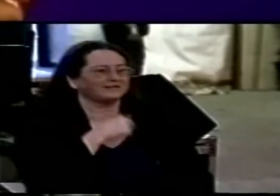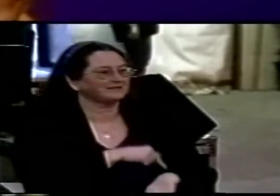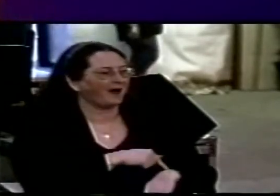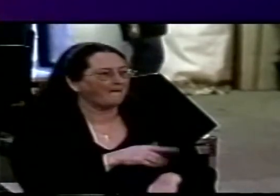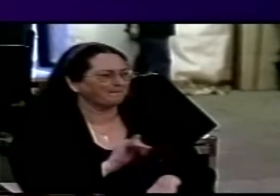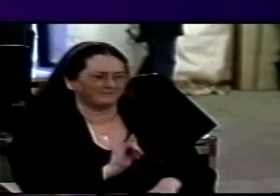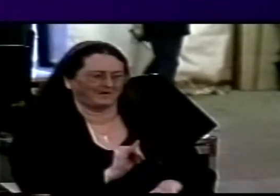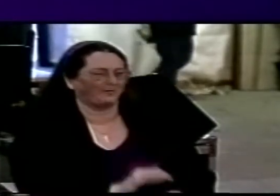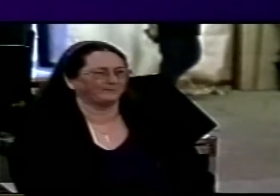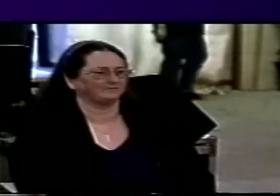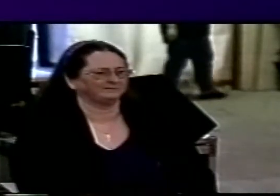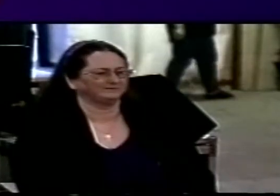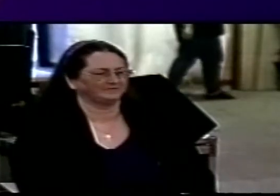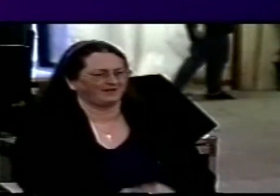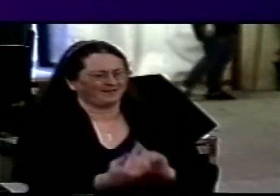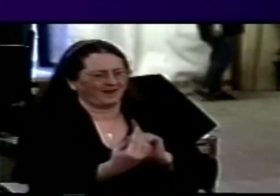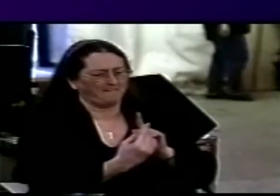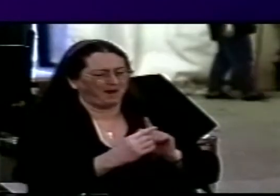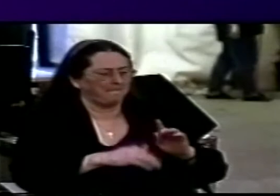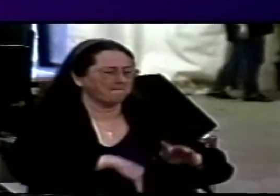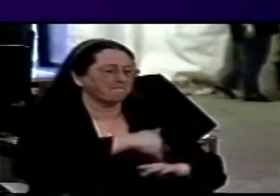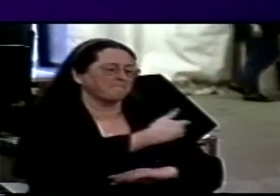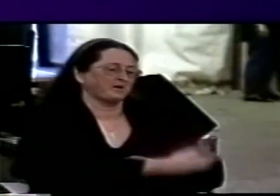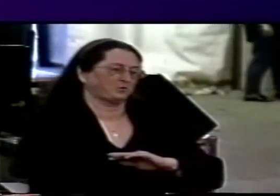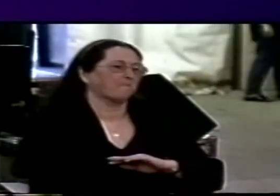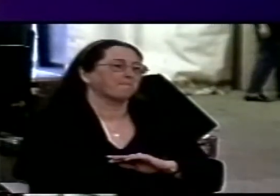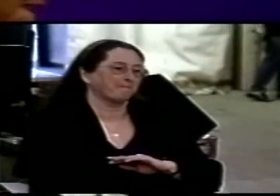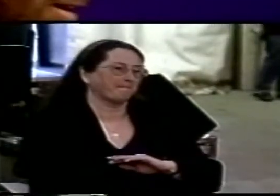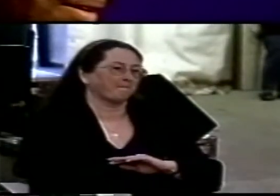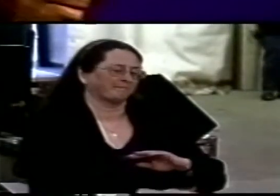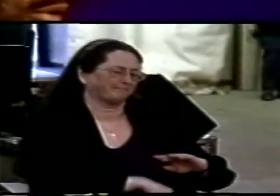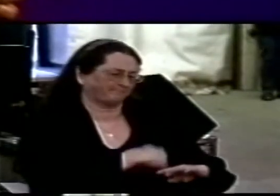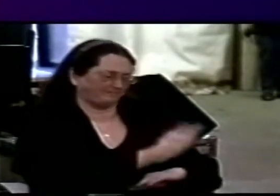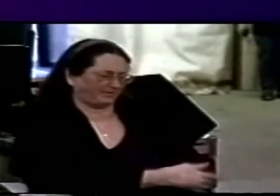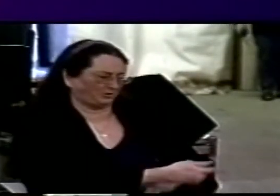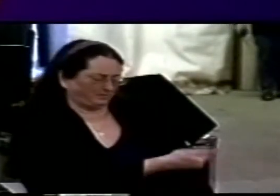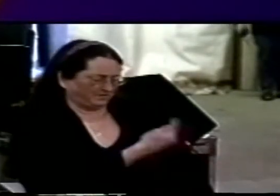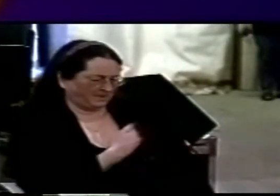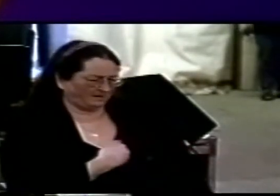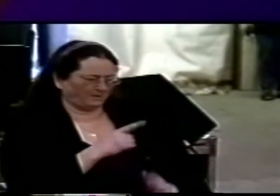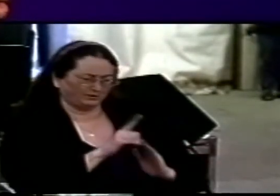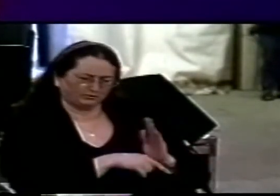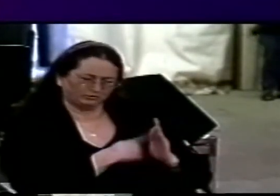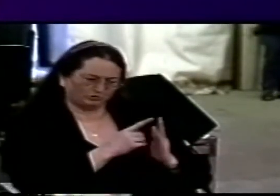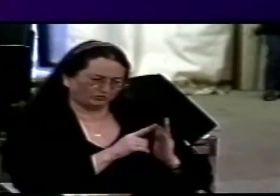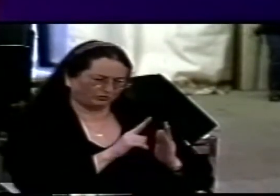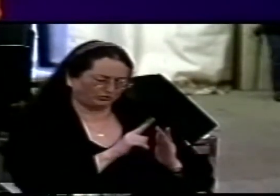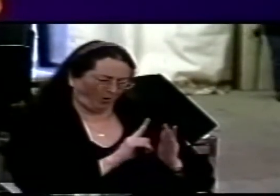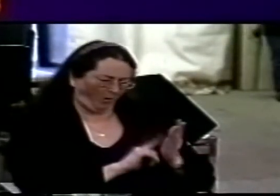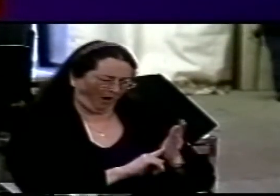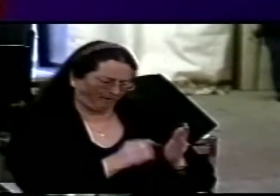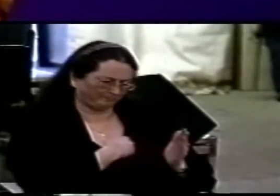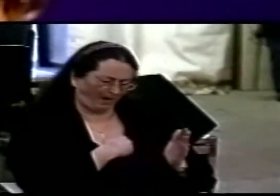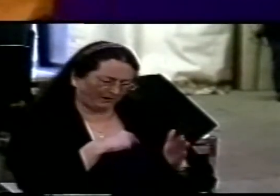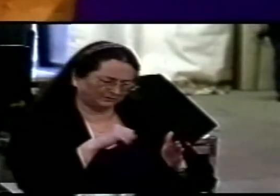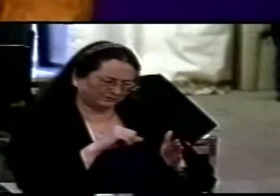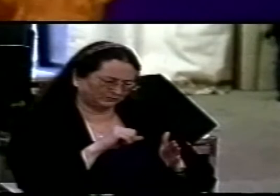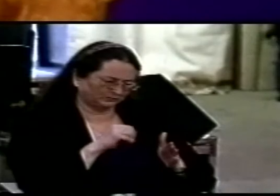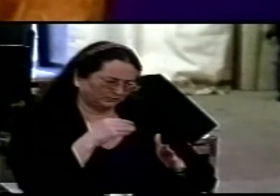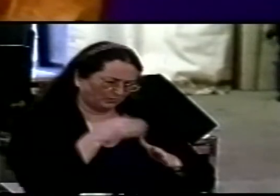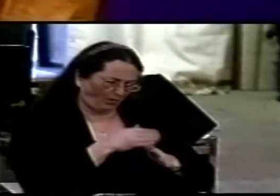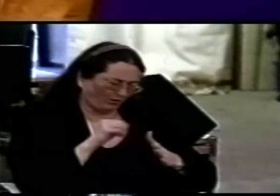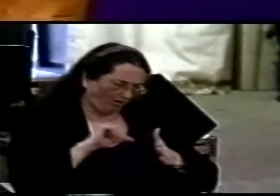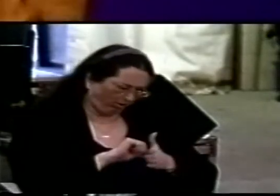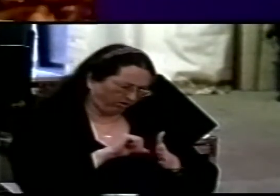and then I met a bishop who said to me Joel my job's tough but yours must be ten times harder than mine and thought it's a bishop